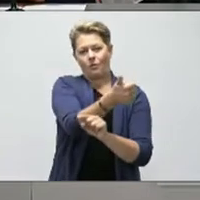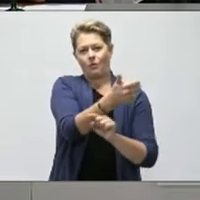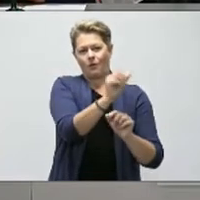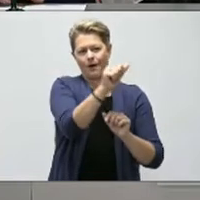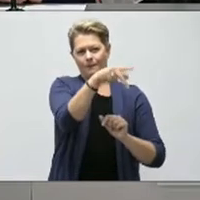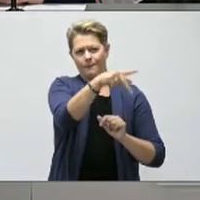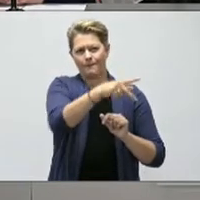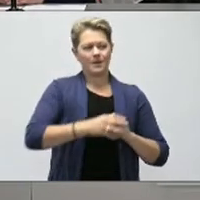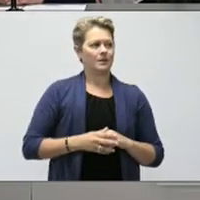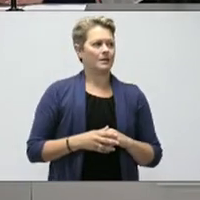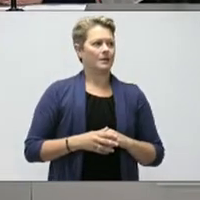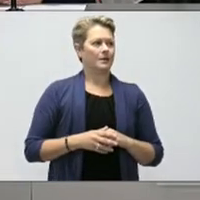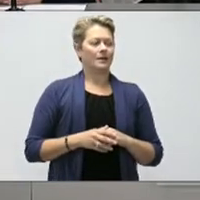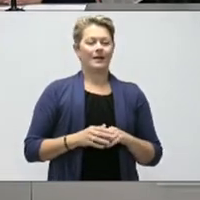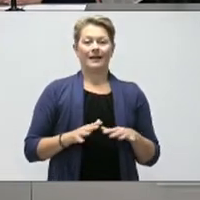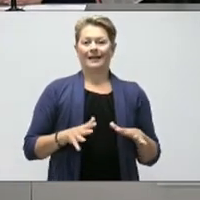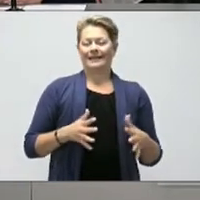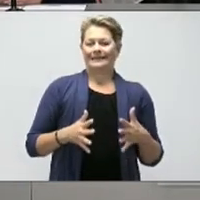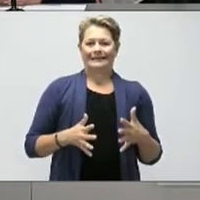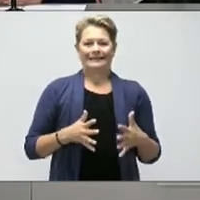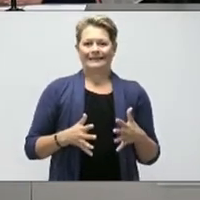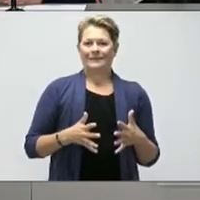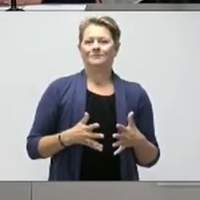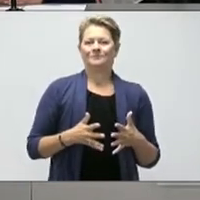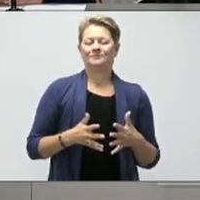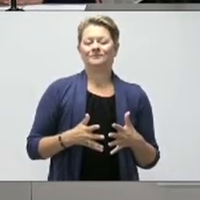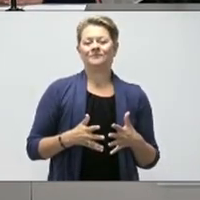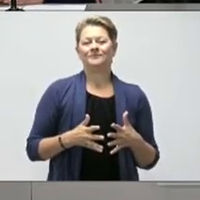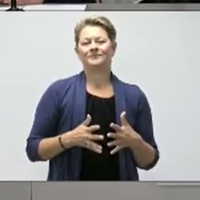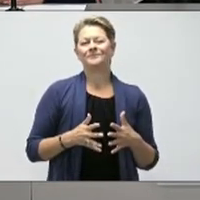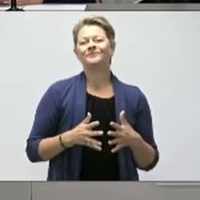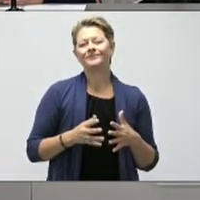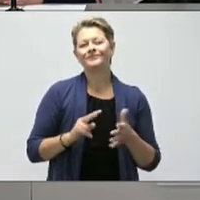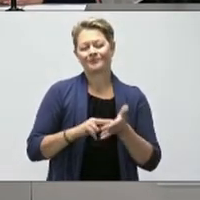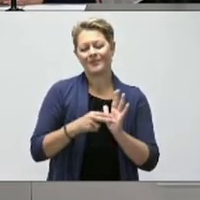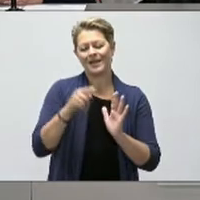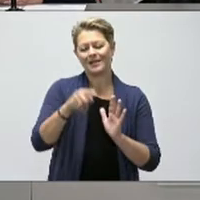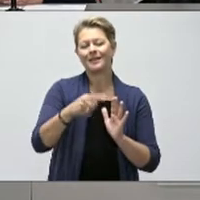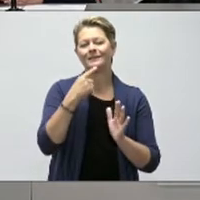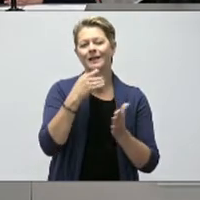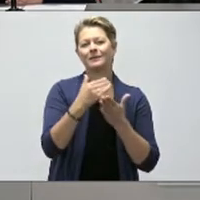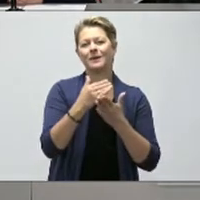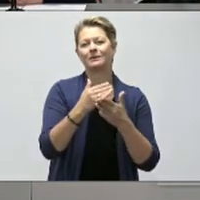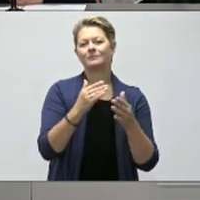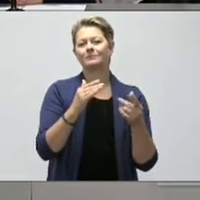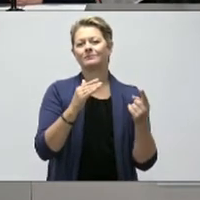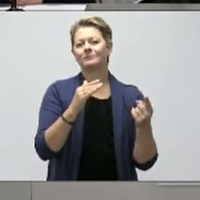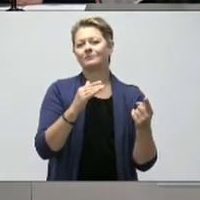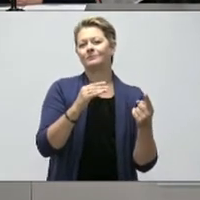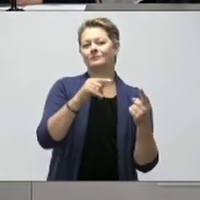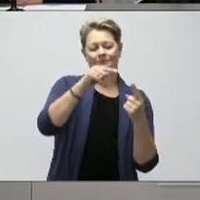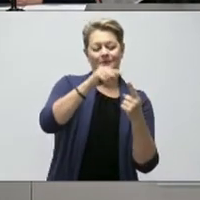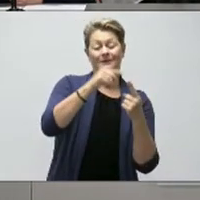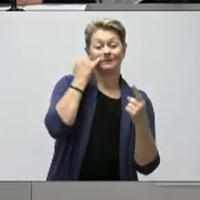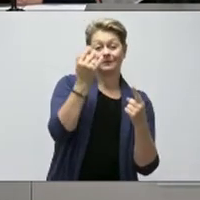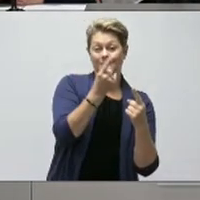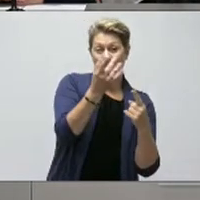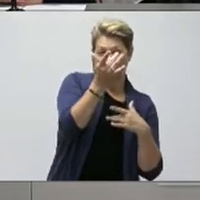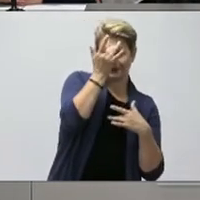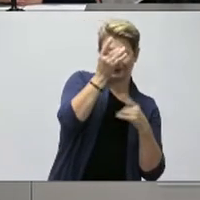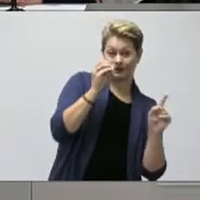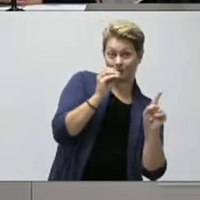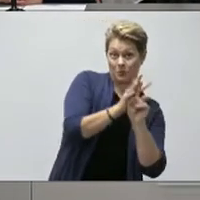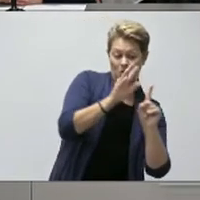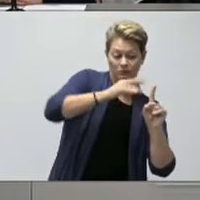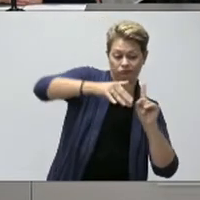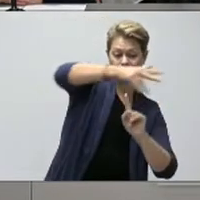I think that's best to handle it, yeah. So that speaks to contact tracing, really, and helping public health officials. So, Dr. Fitzgerald, you